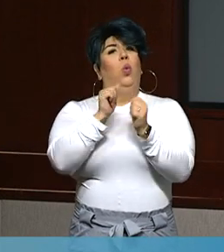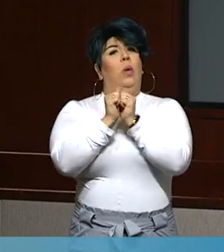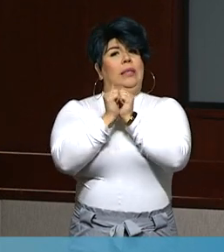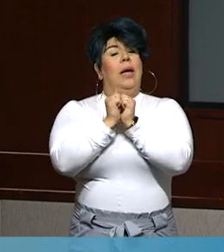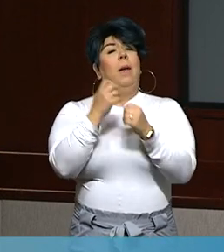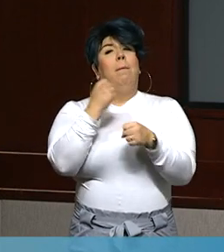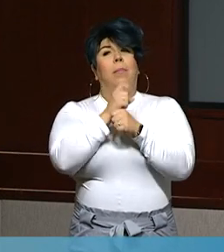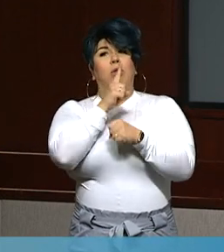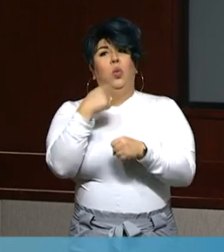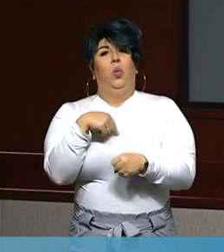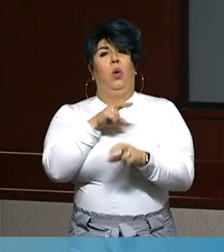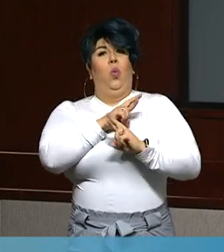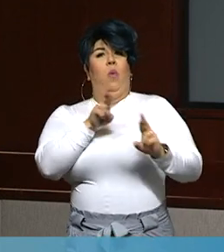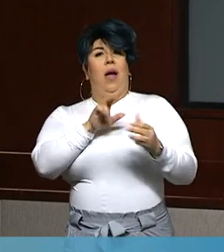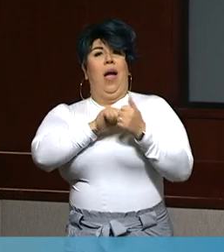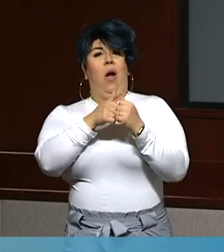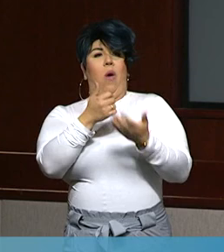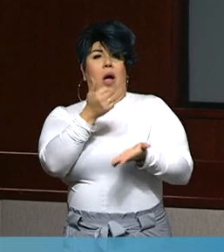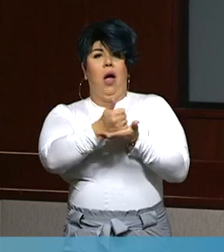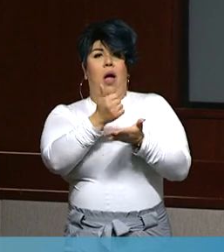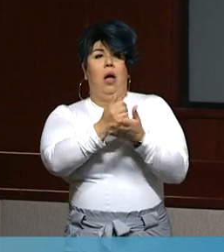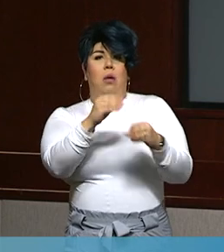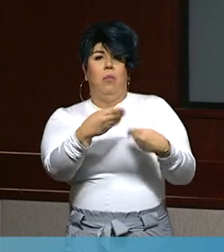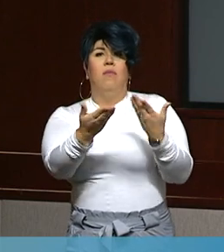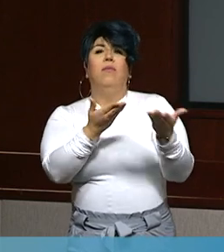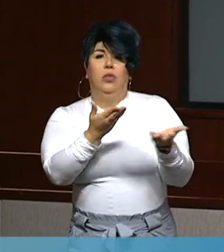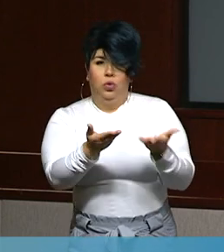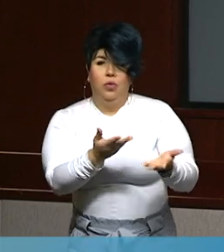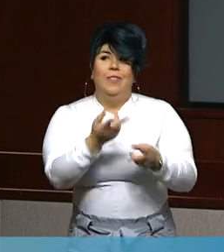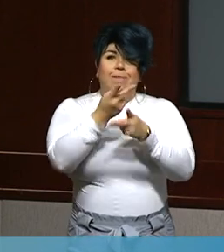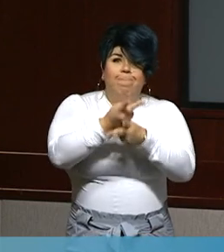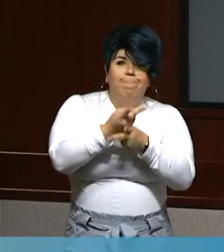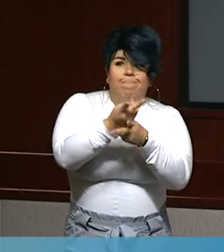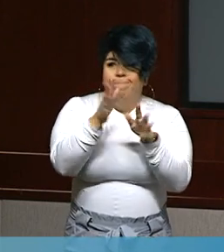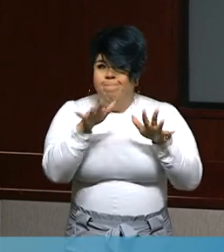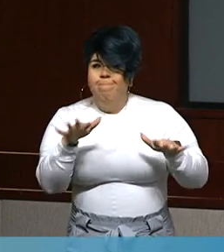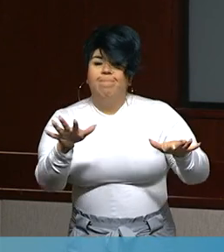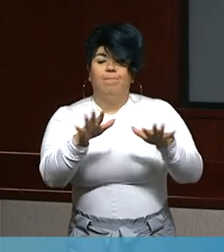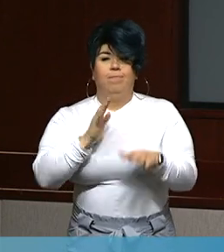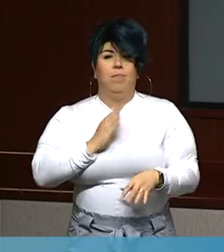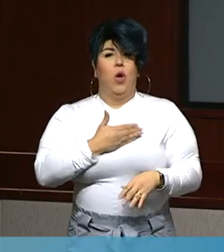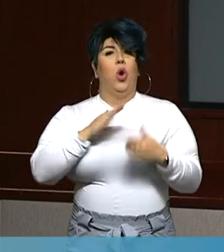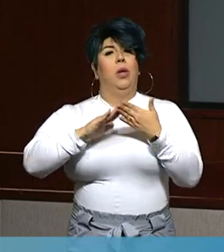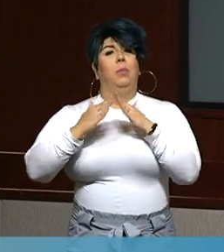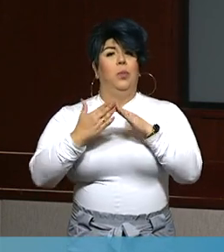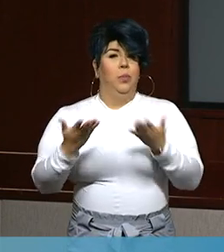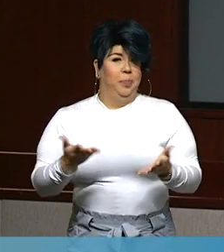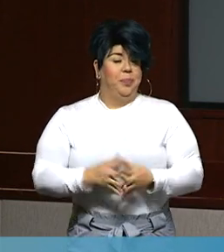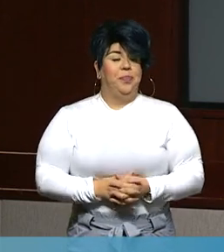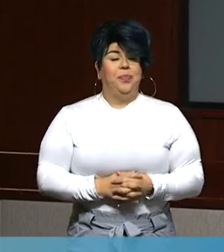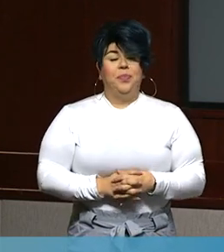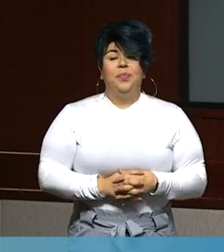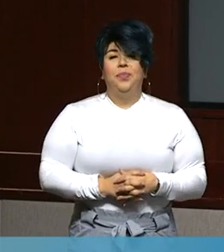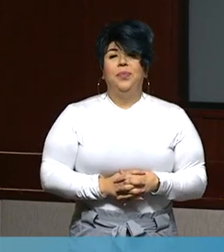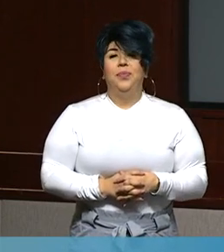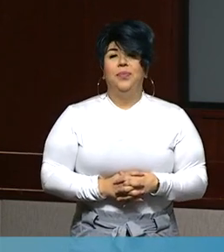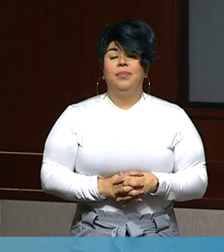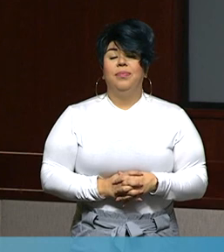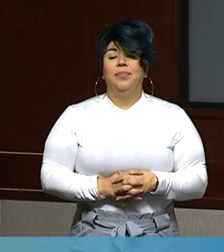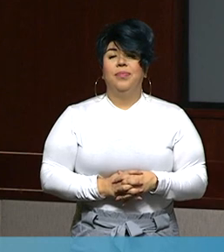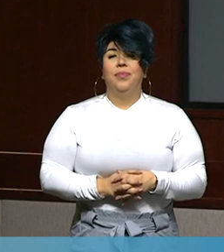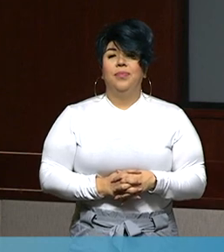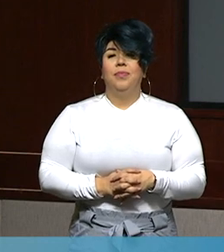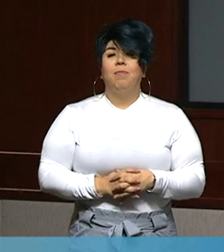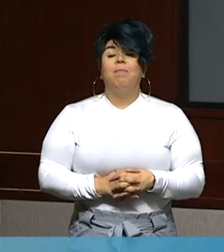meet this challenge and to provide the very best care that we can to our community. We are also,